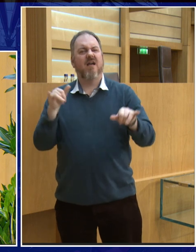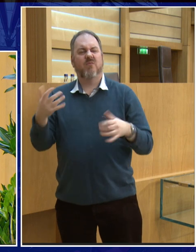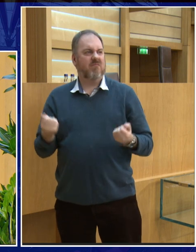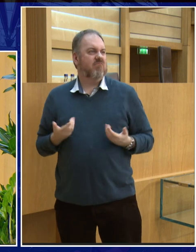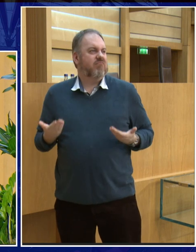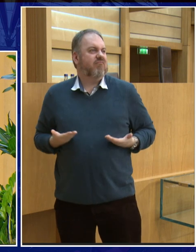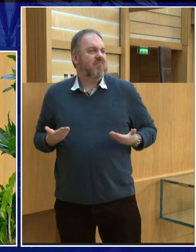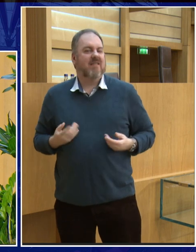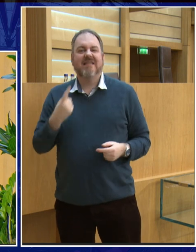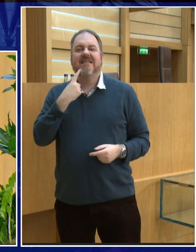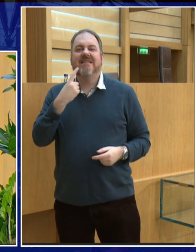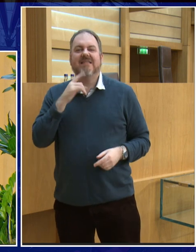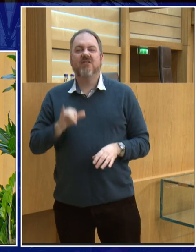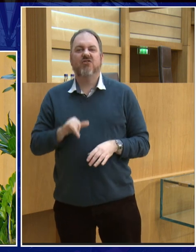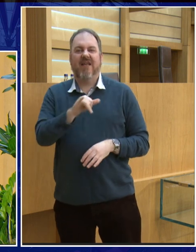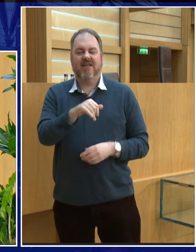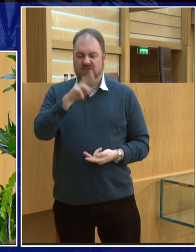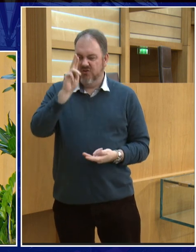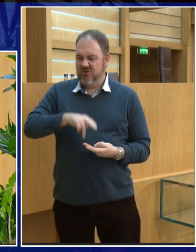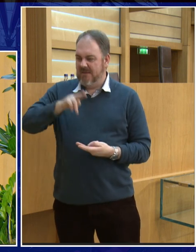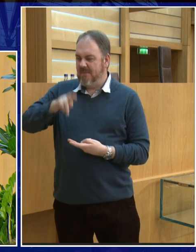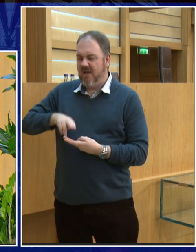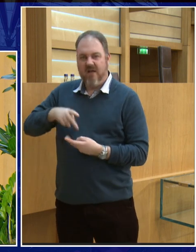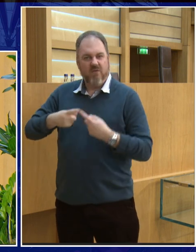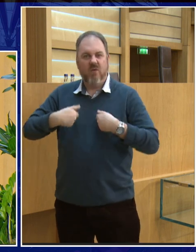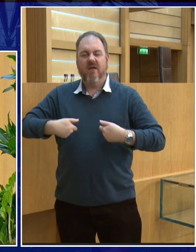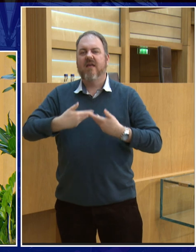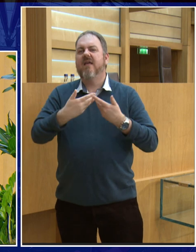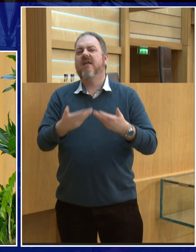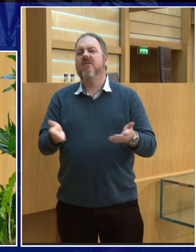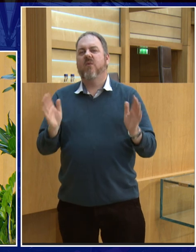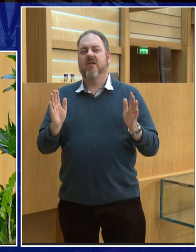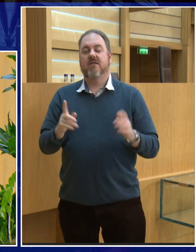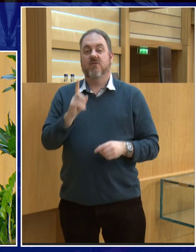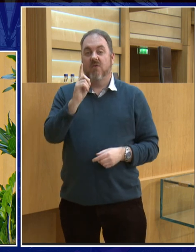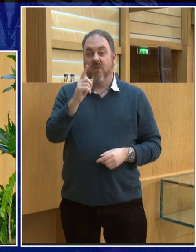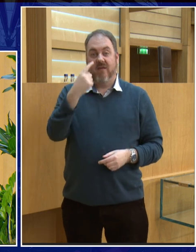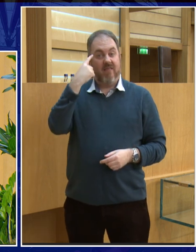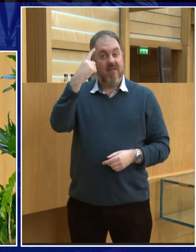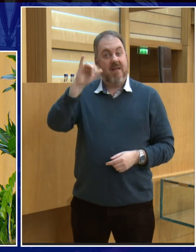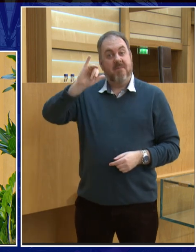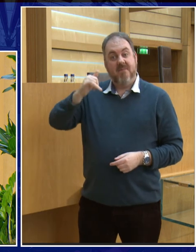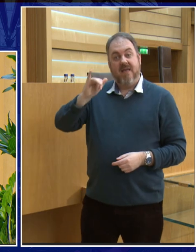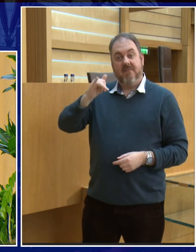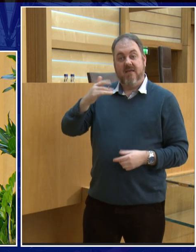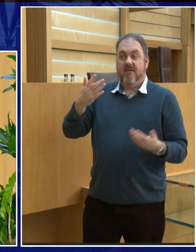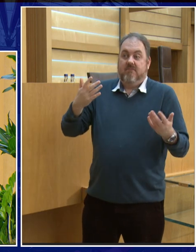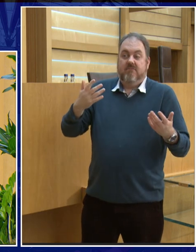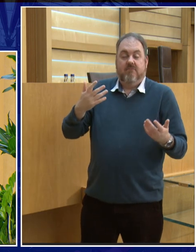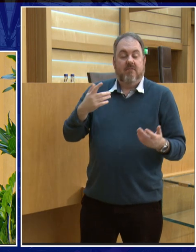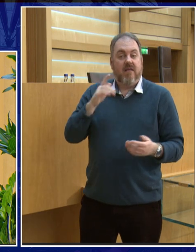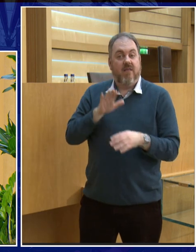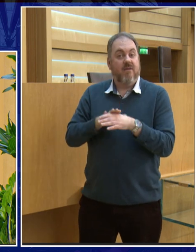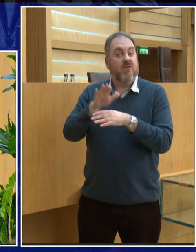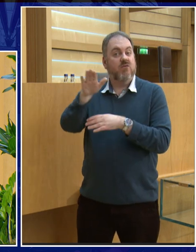people can fly anywhere because flights have become cheaper so why did that happen? Well it was demand we wanted to travel across the world